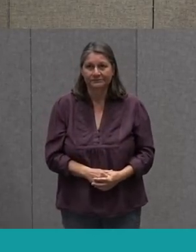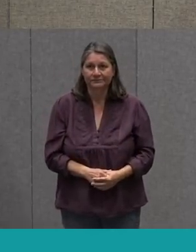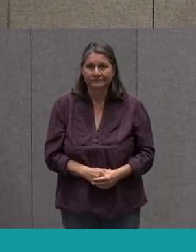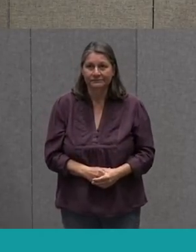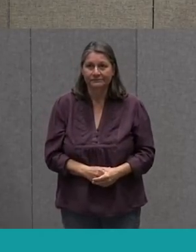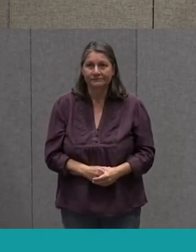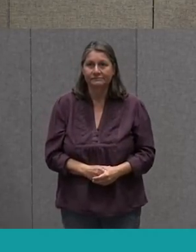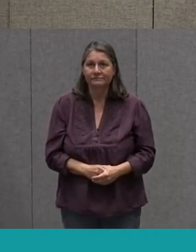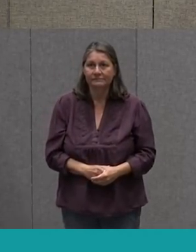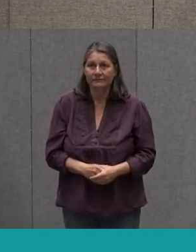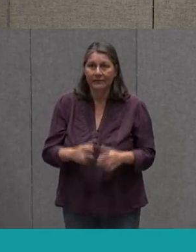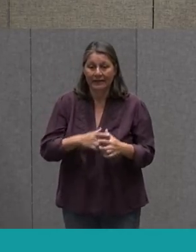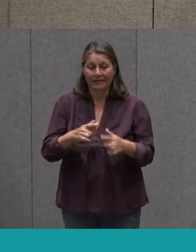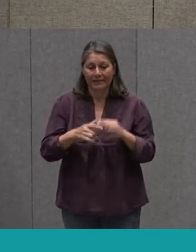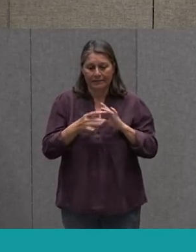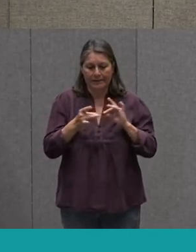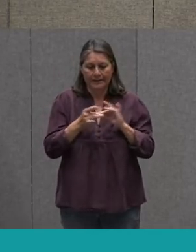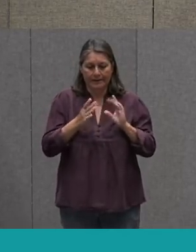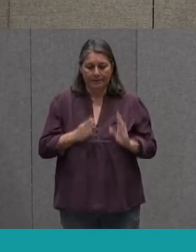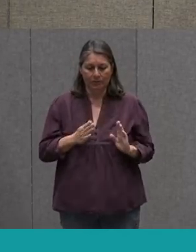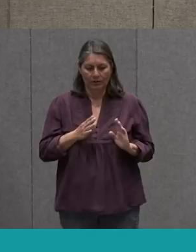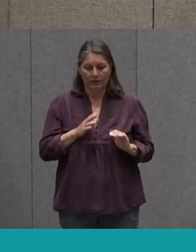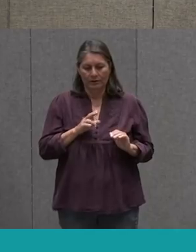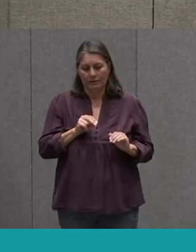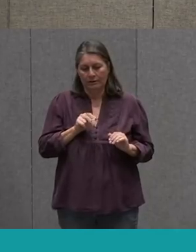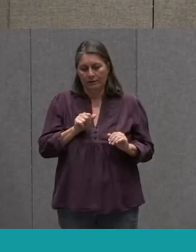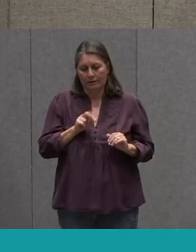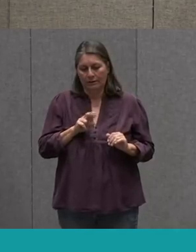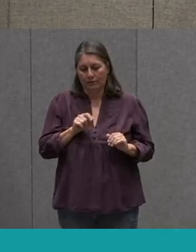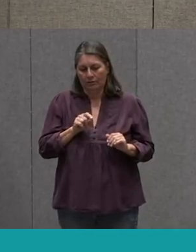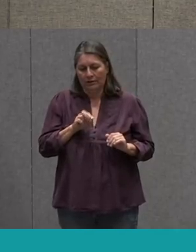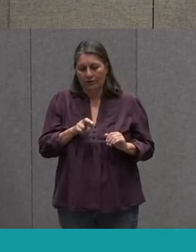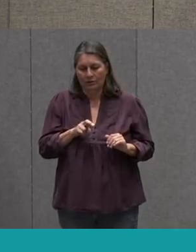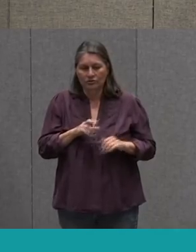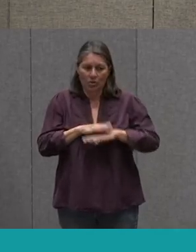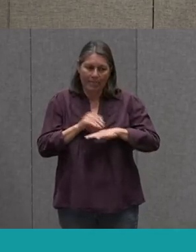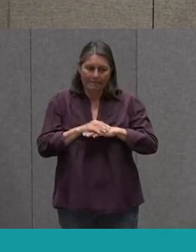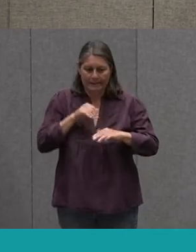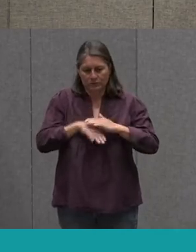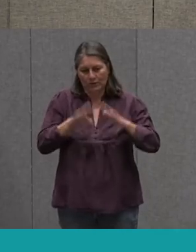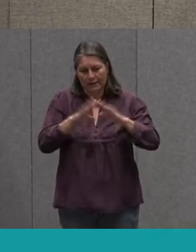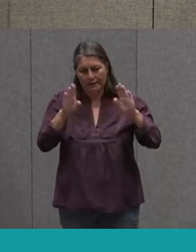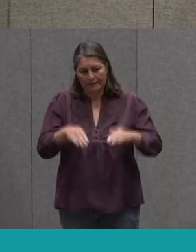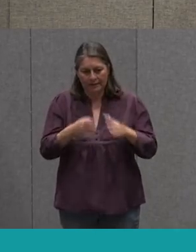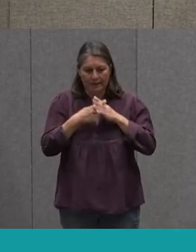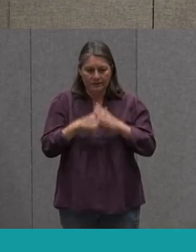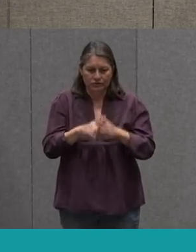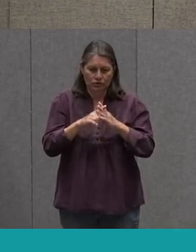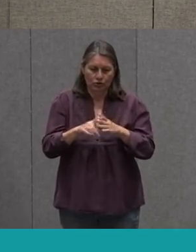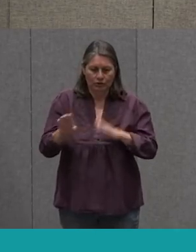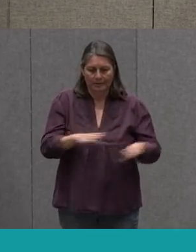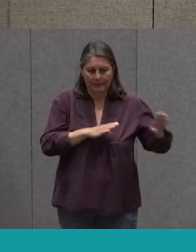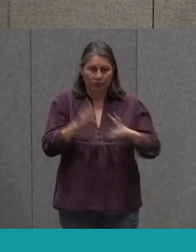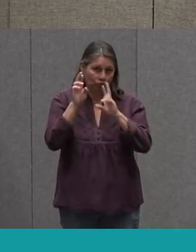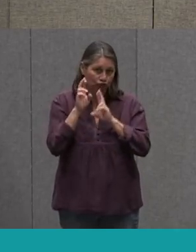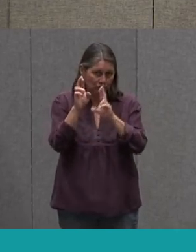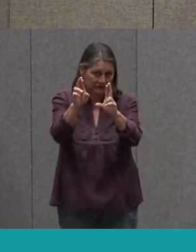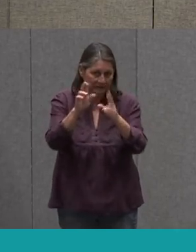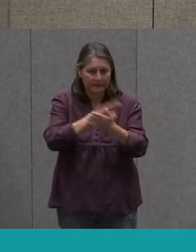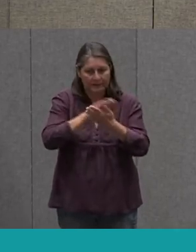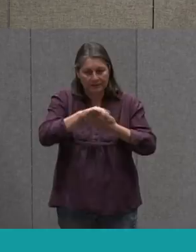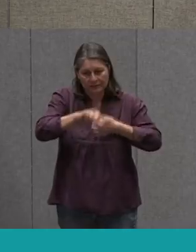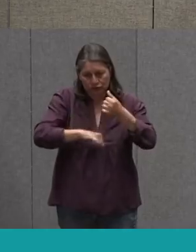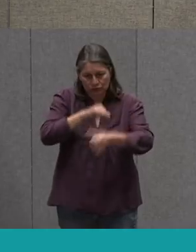Then We Go Back To The Narrator Again The Pets Went In The House And Started To Act Respectfully And Kindly Towards Each Other